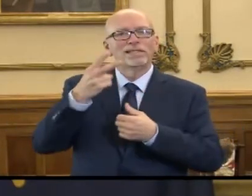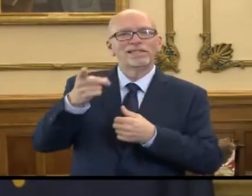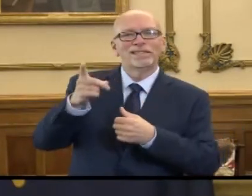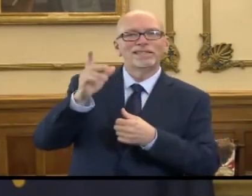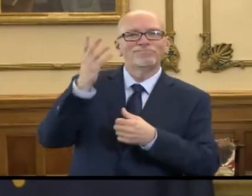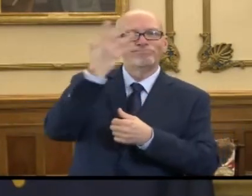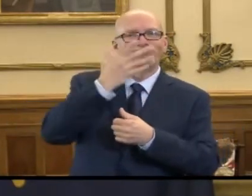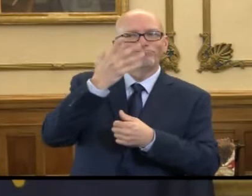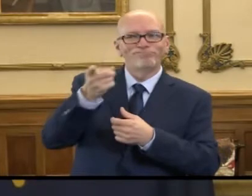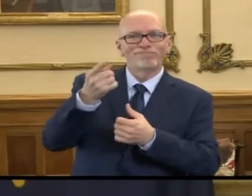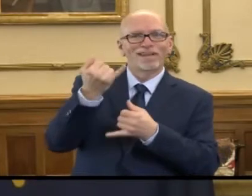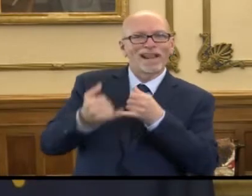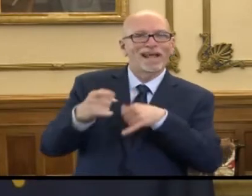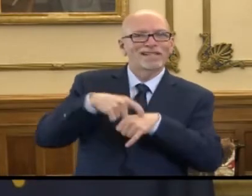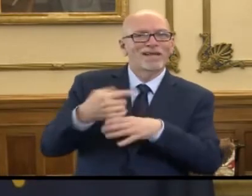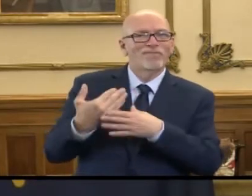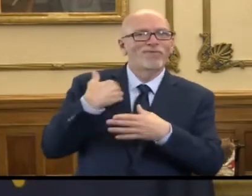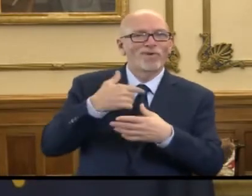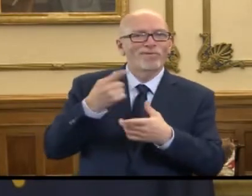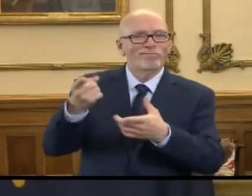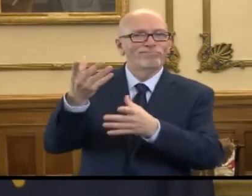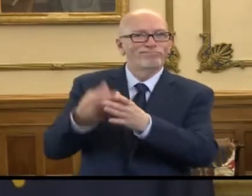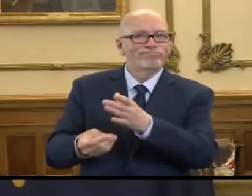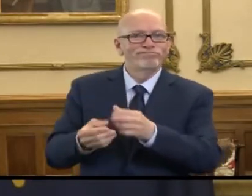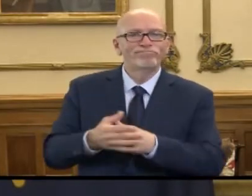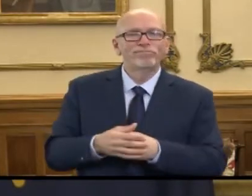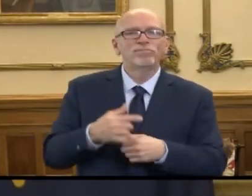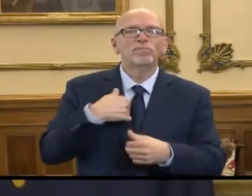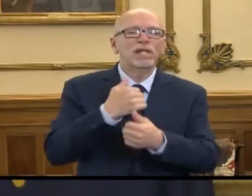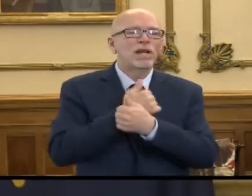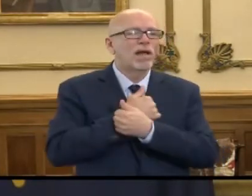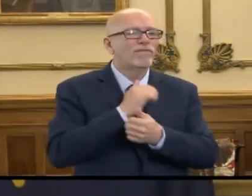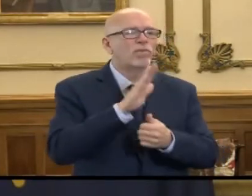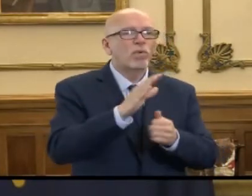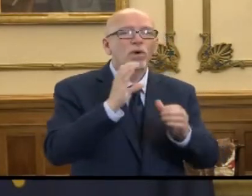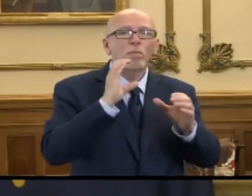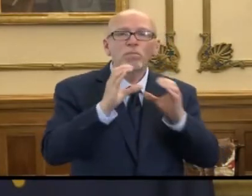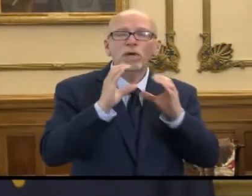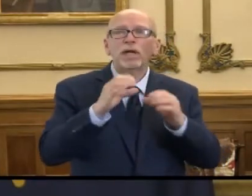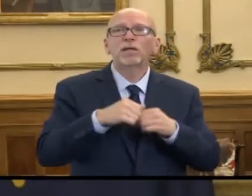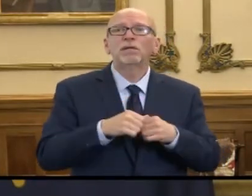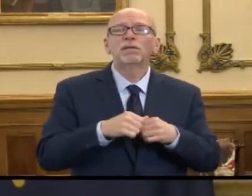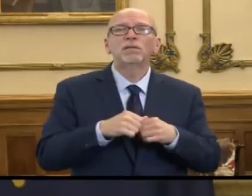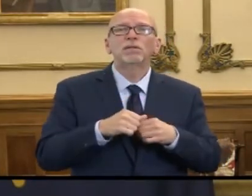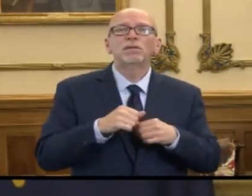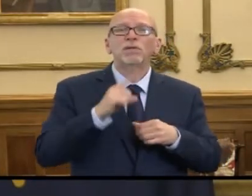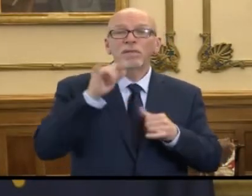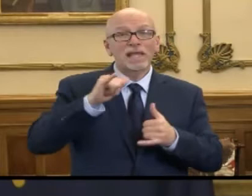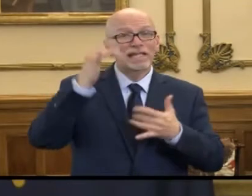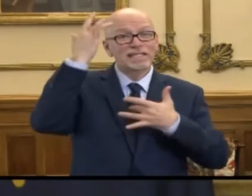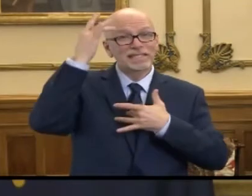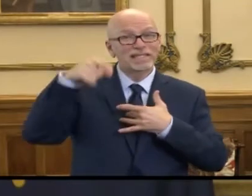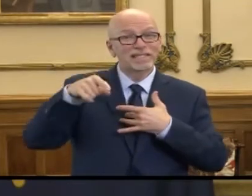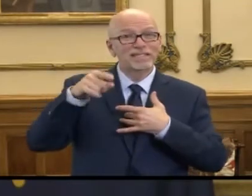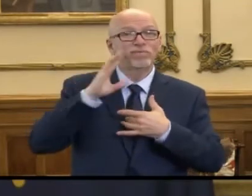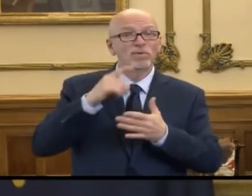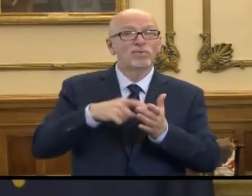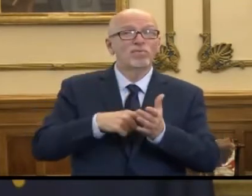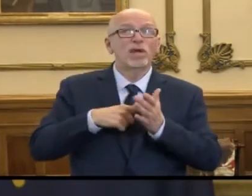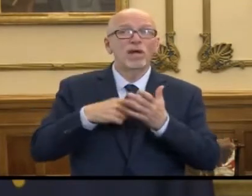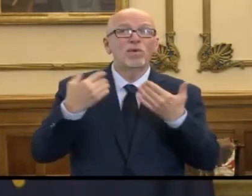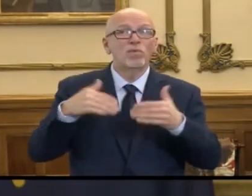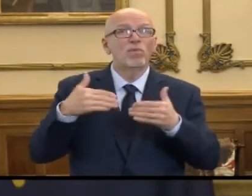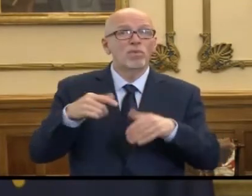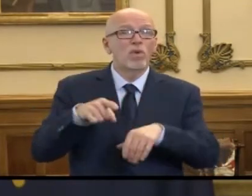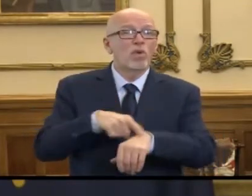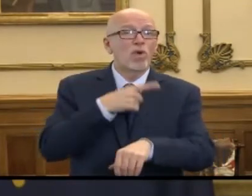face one last time. We love you for your communication. This disease is going to require a long and hard